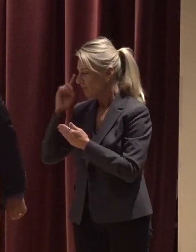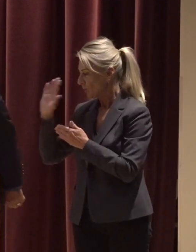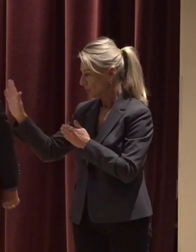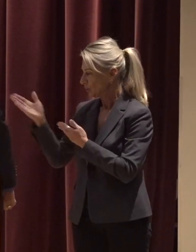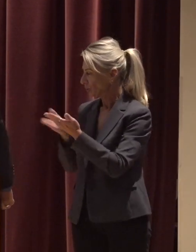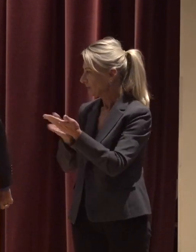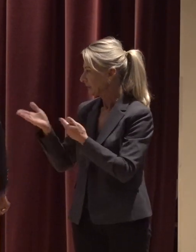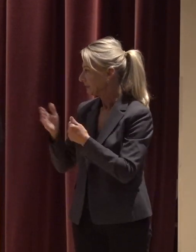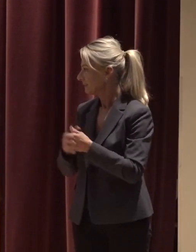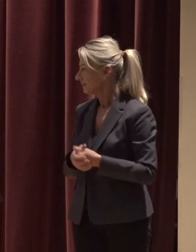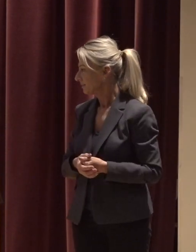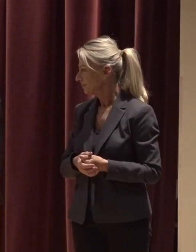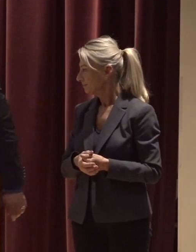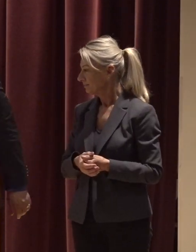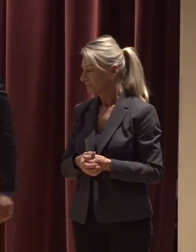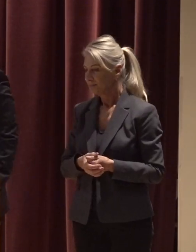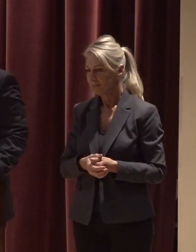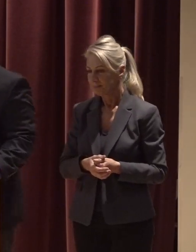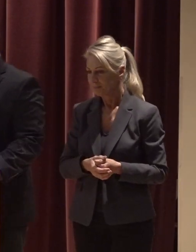Thank you, Meredith